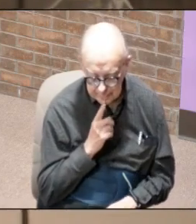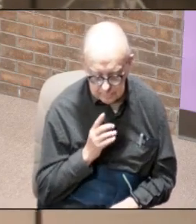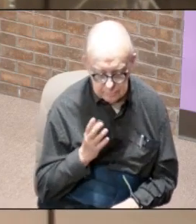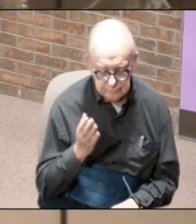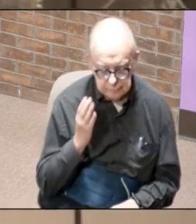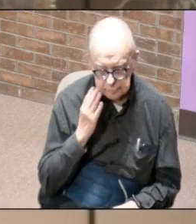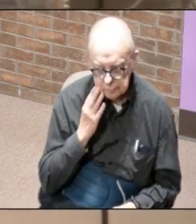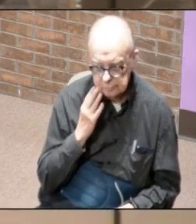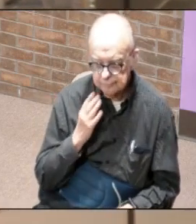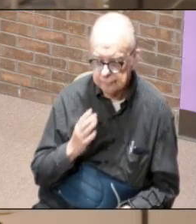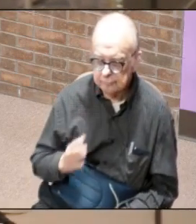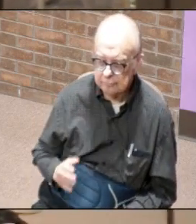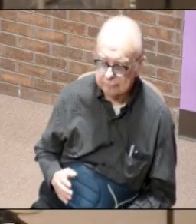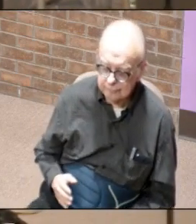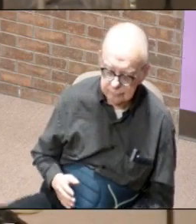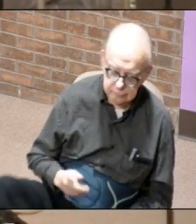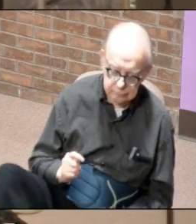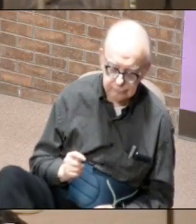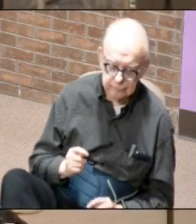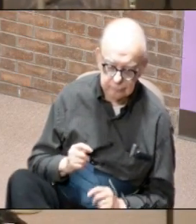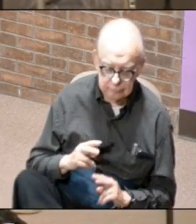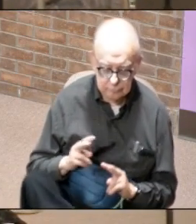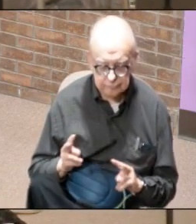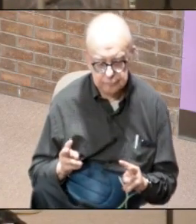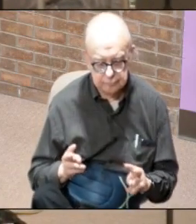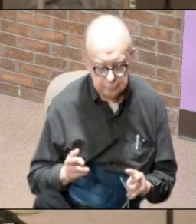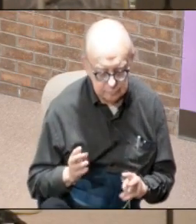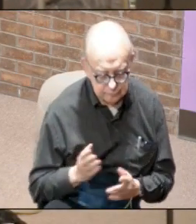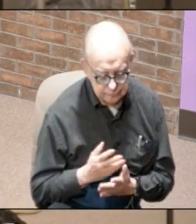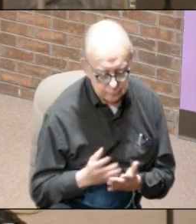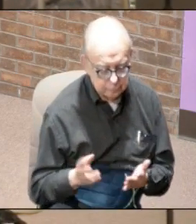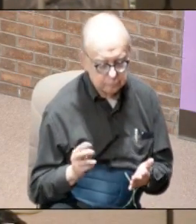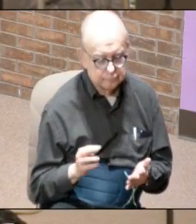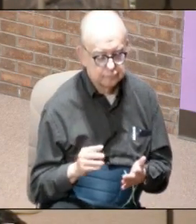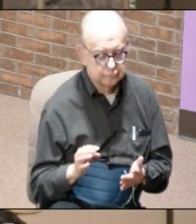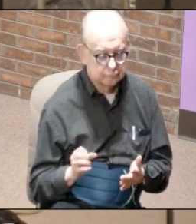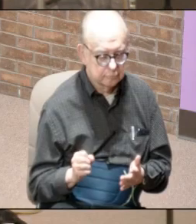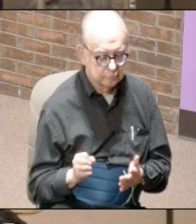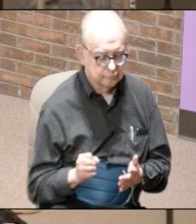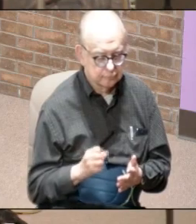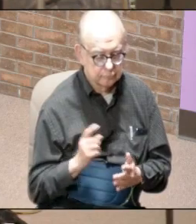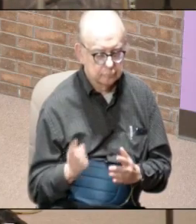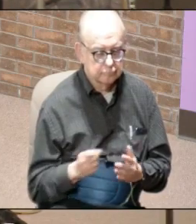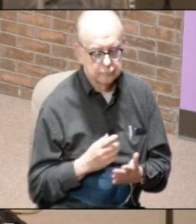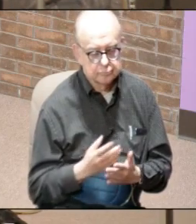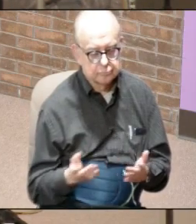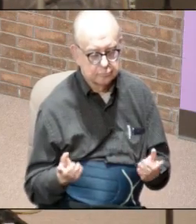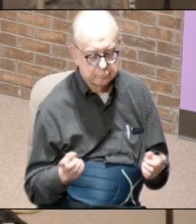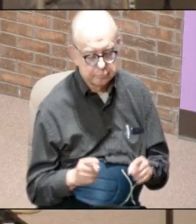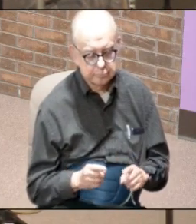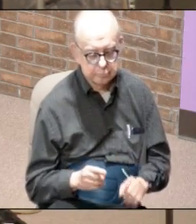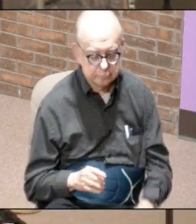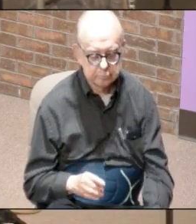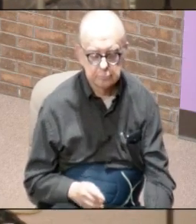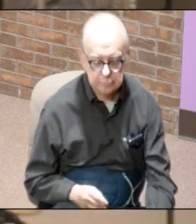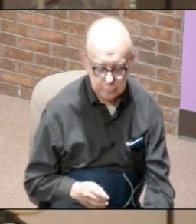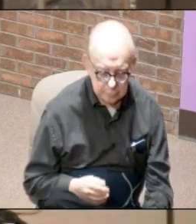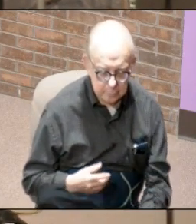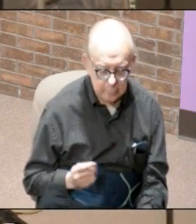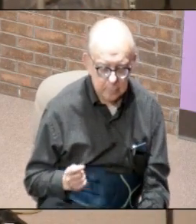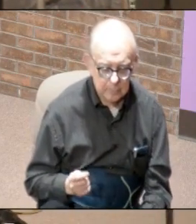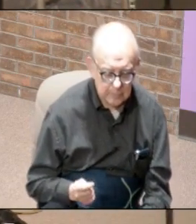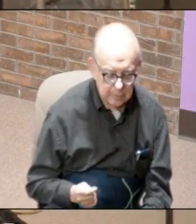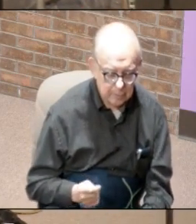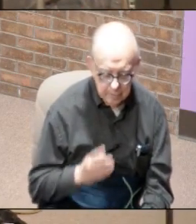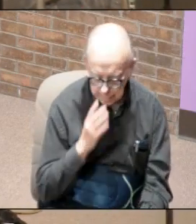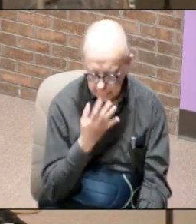you know or trying to watch watch something on the news and there's all this other stuff and you're trying your best to filter